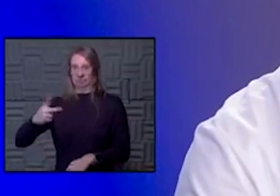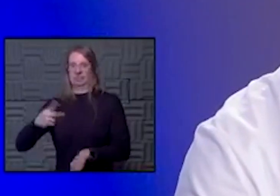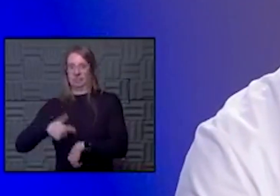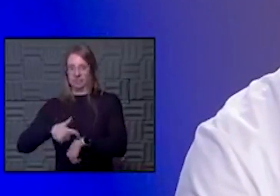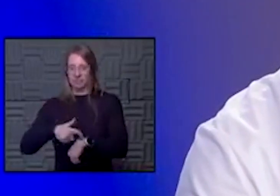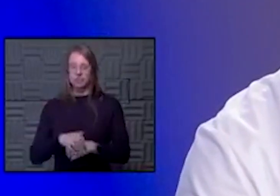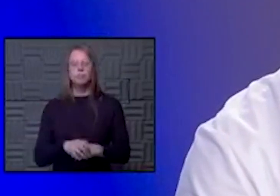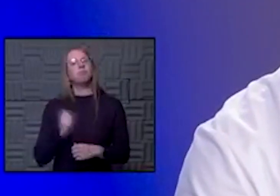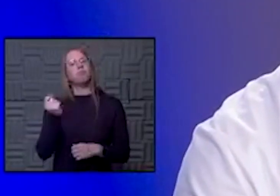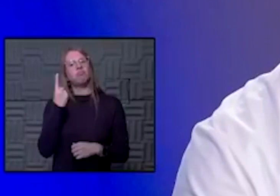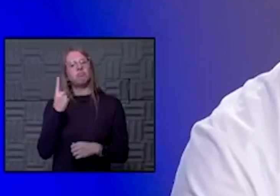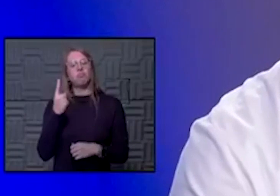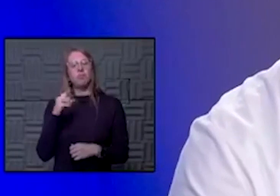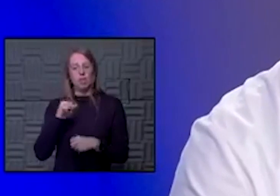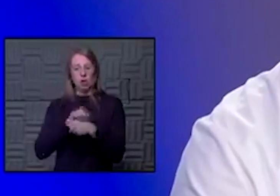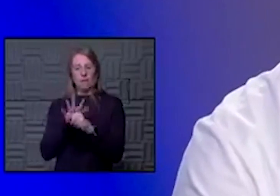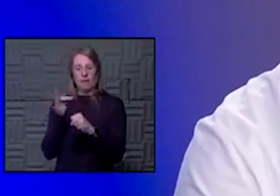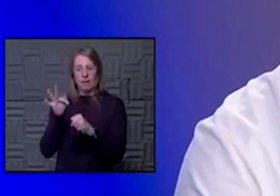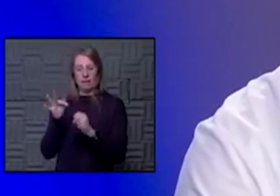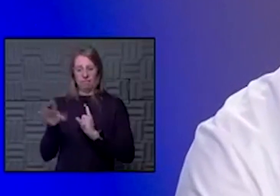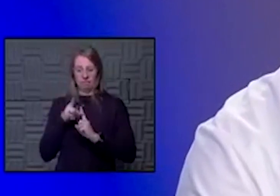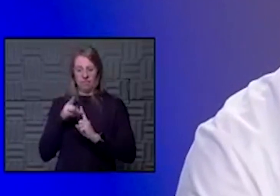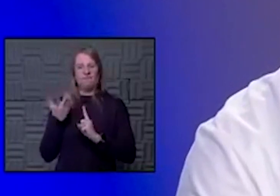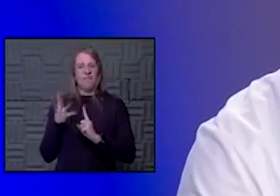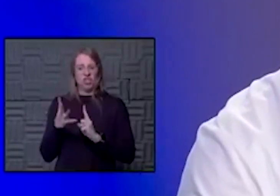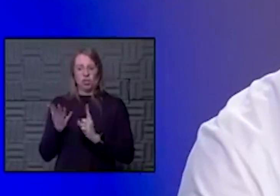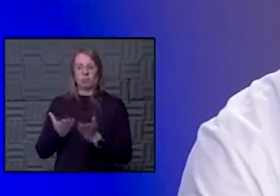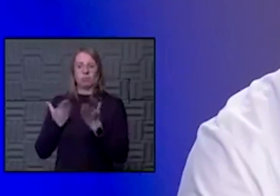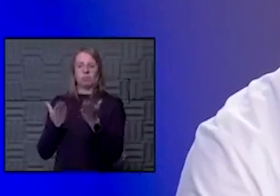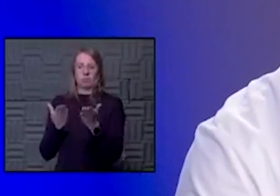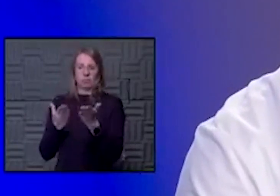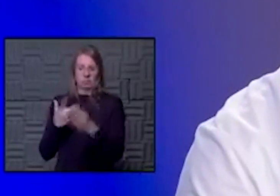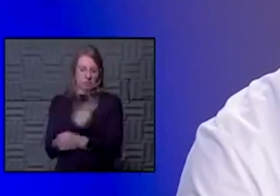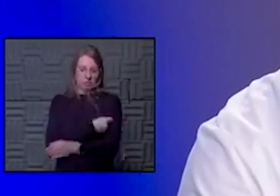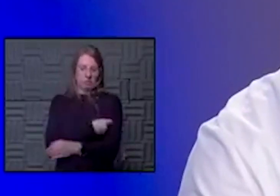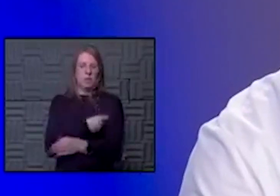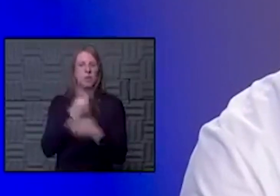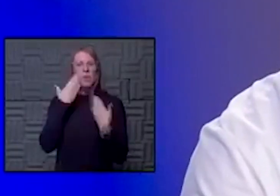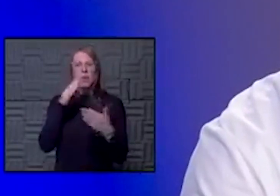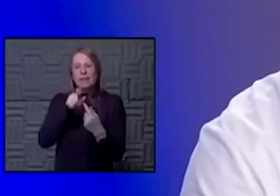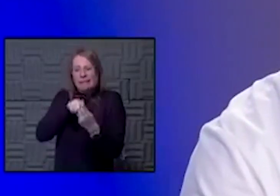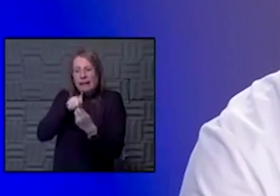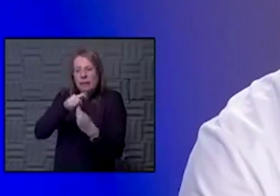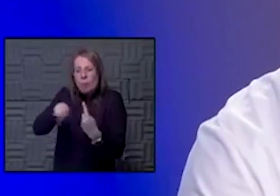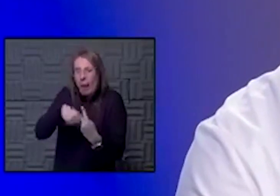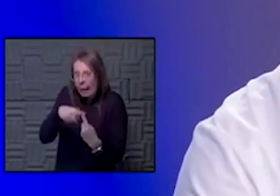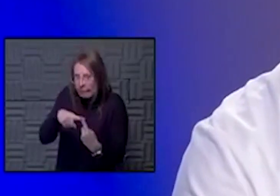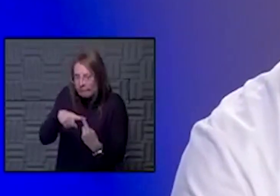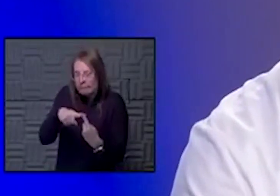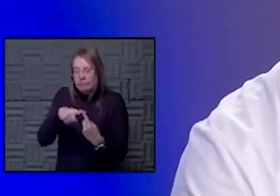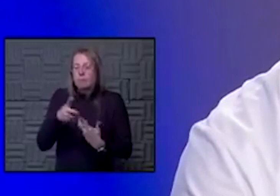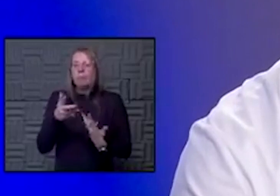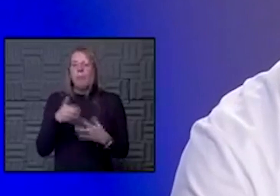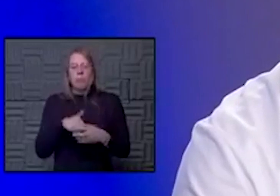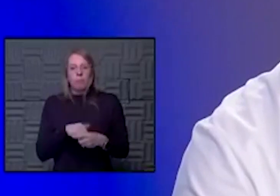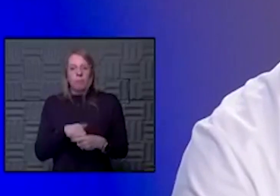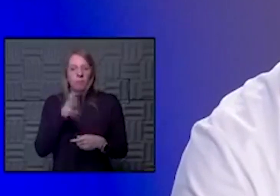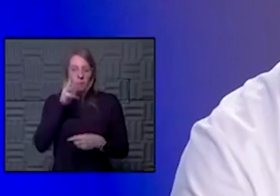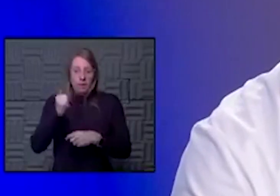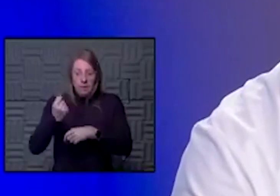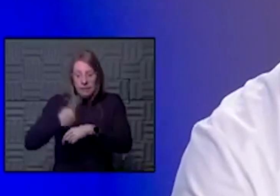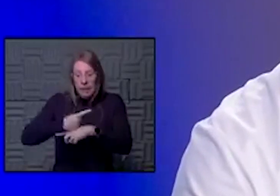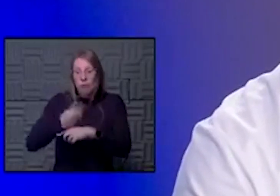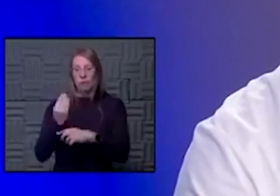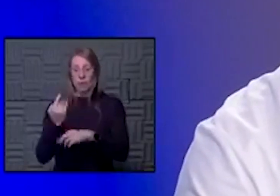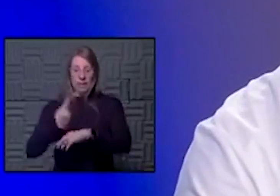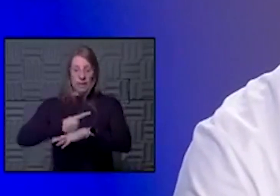even if you've had COVID-19, there will be a recommendation to get the vaccine. We just don't know exactly when that will be. Is it going to be 10 days,